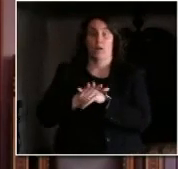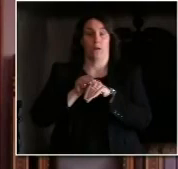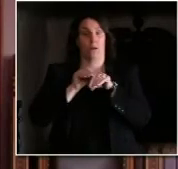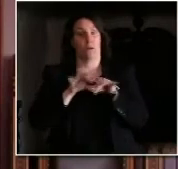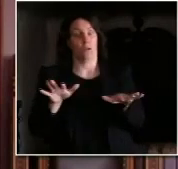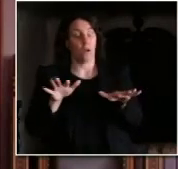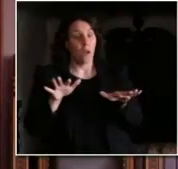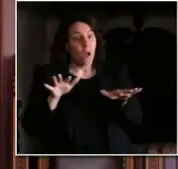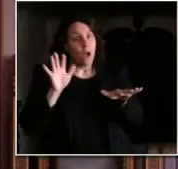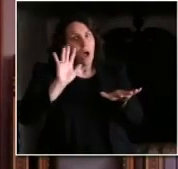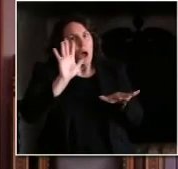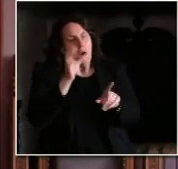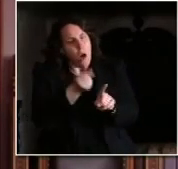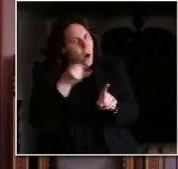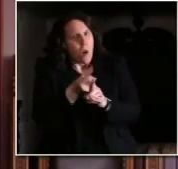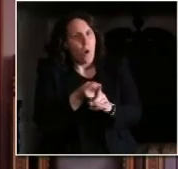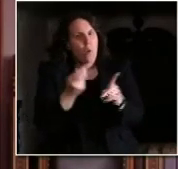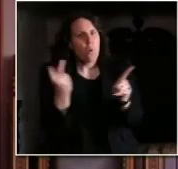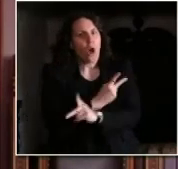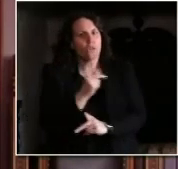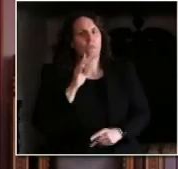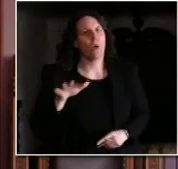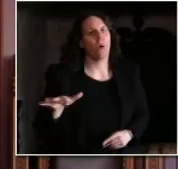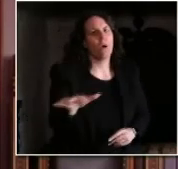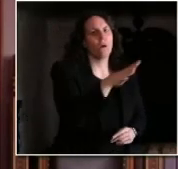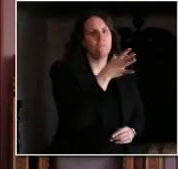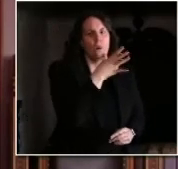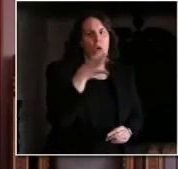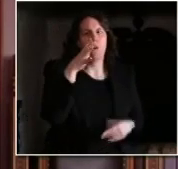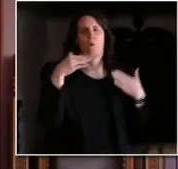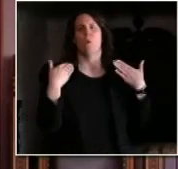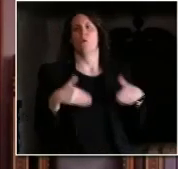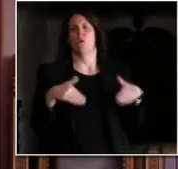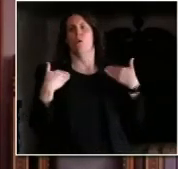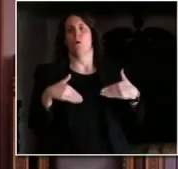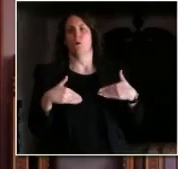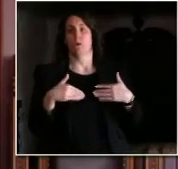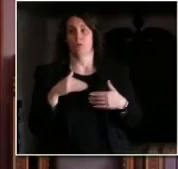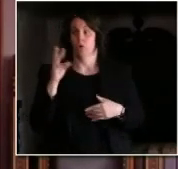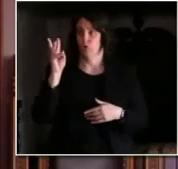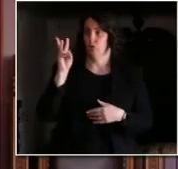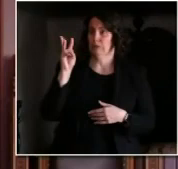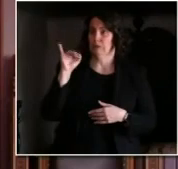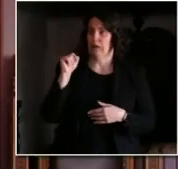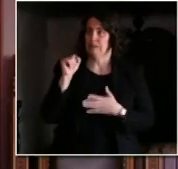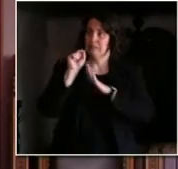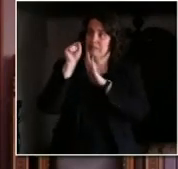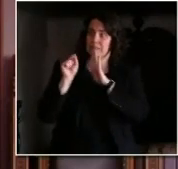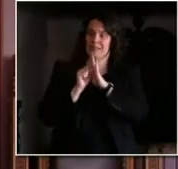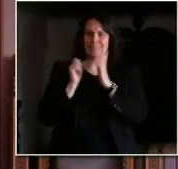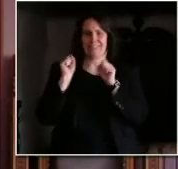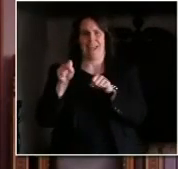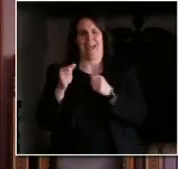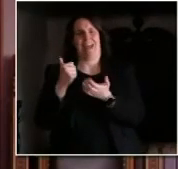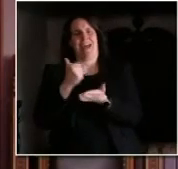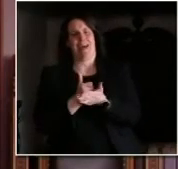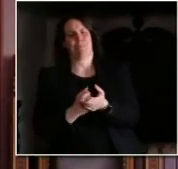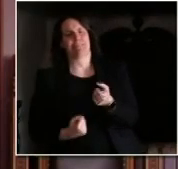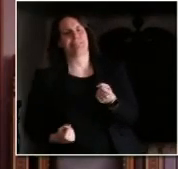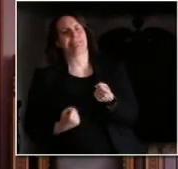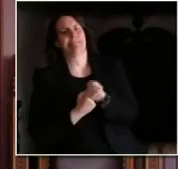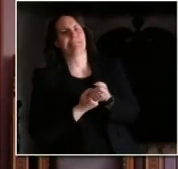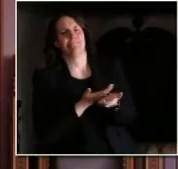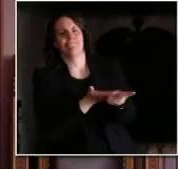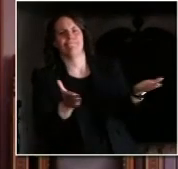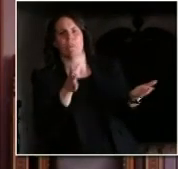state can add some value to farmers back pockets to help them get